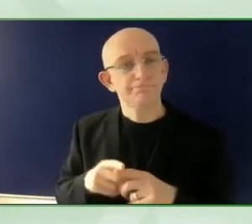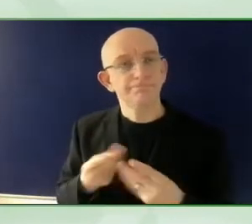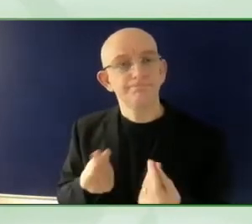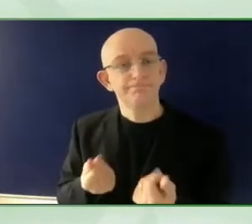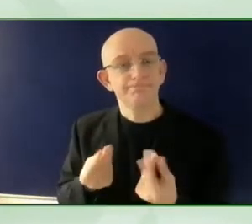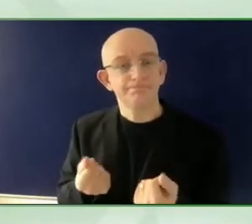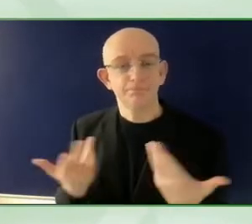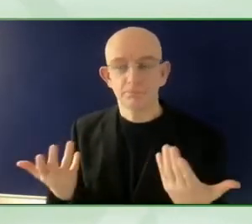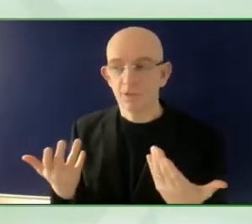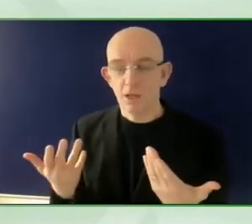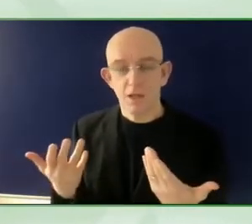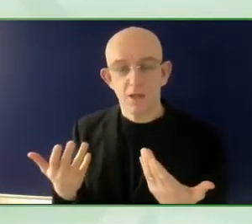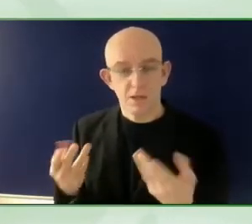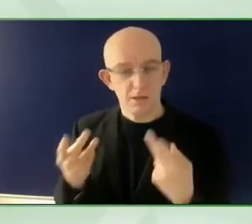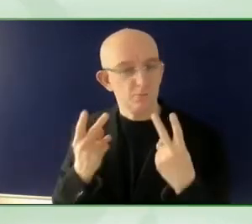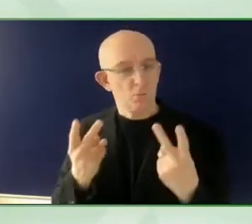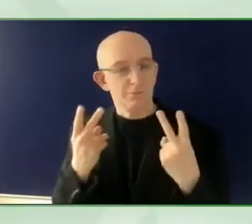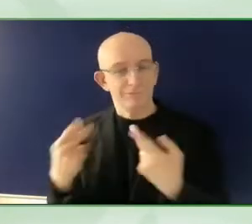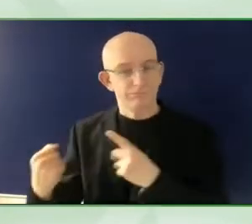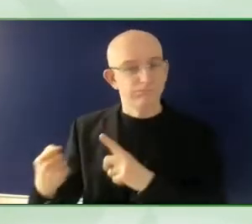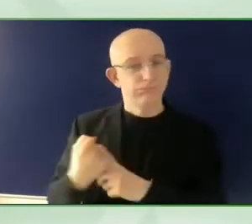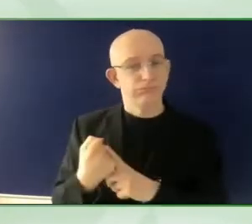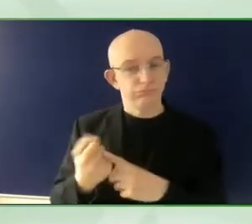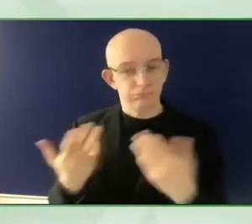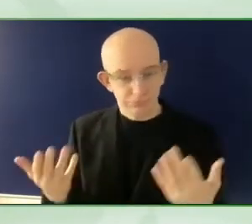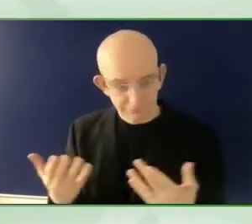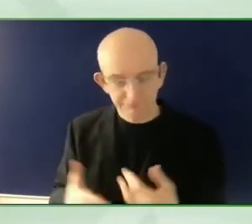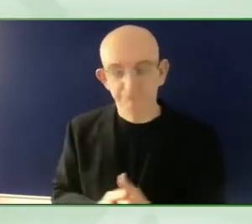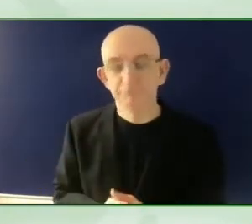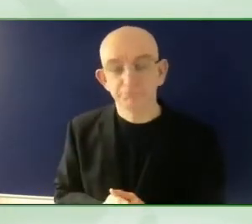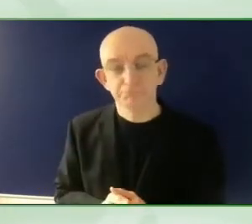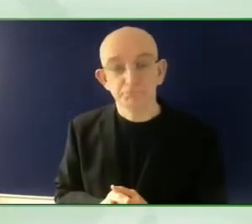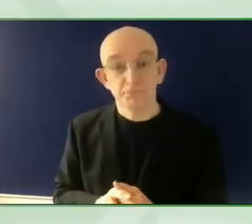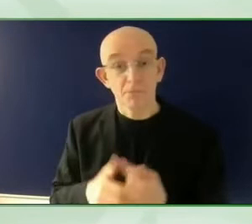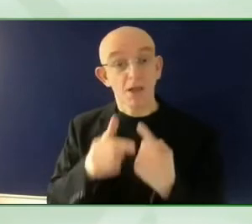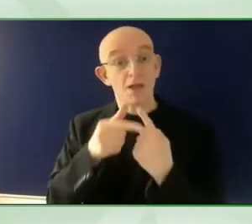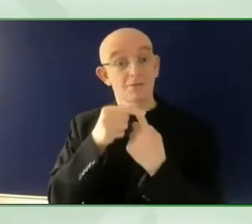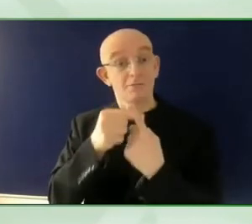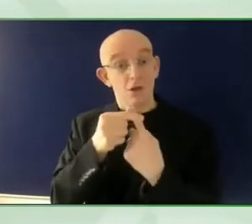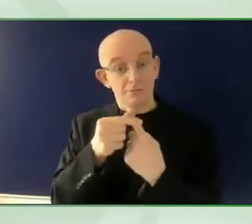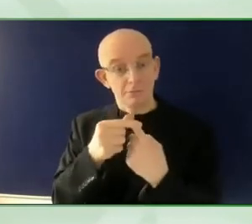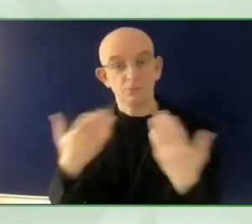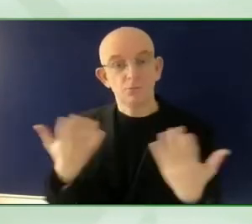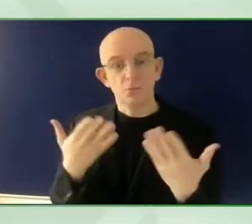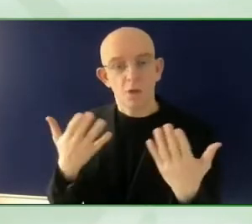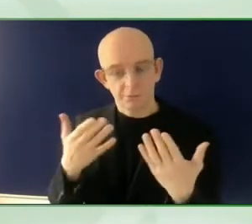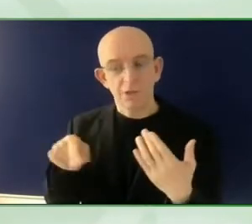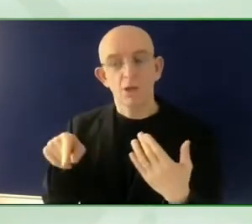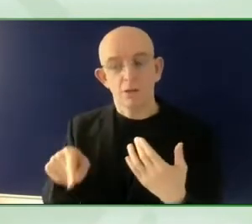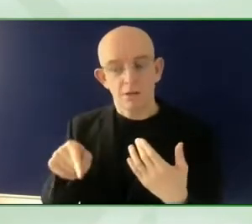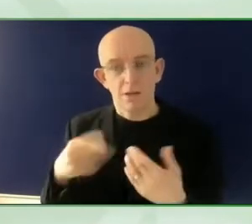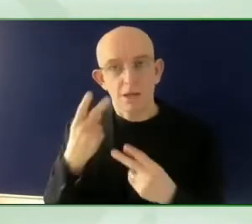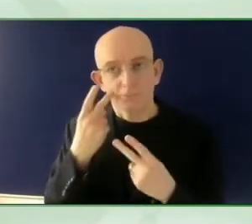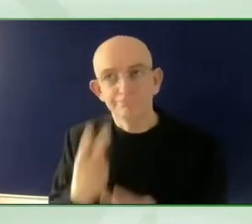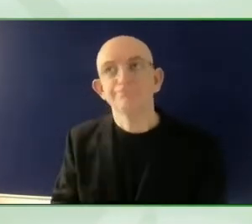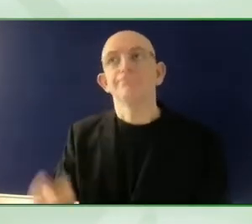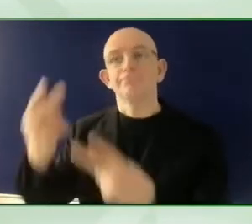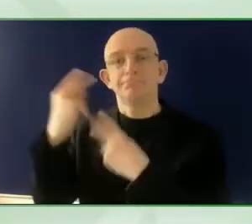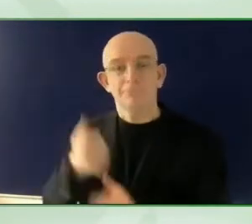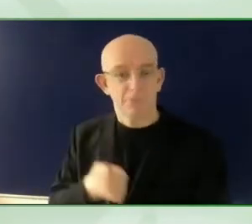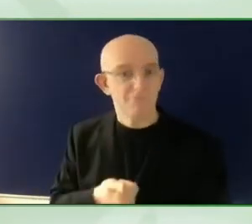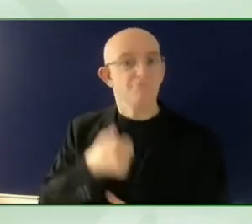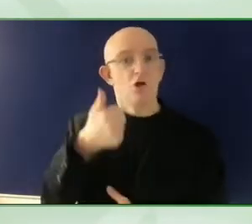GDS. So the GDS 2022 is clearly a result of a long journey that we started